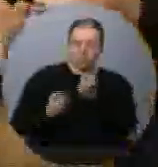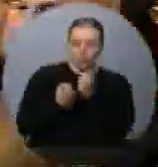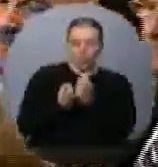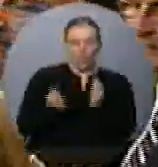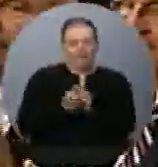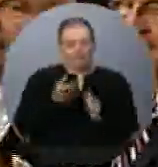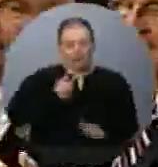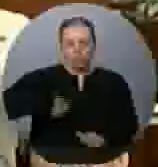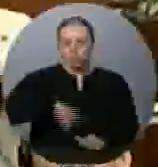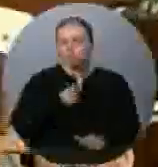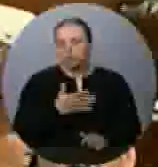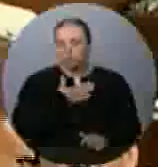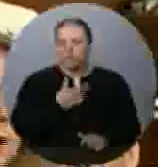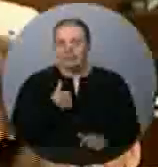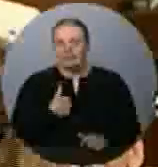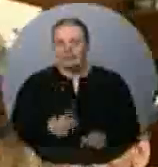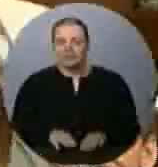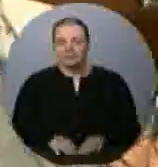Well,